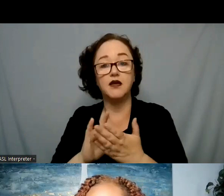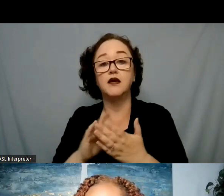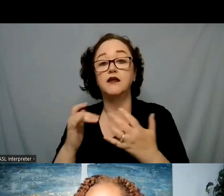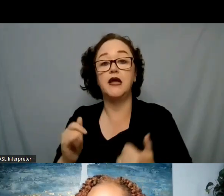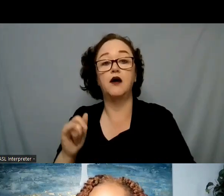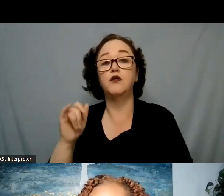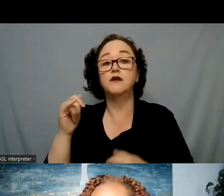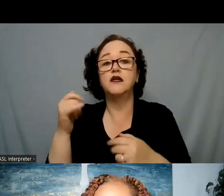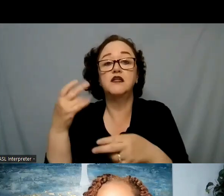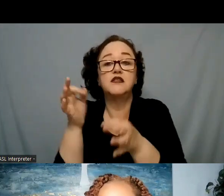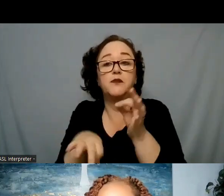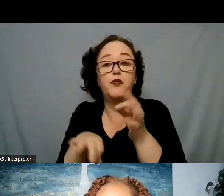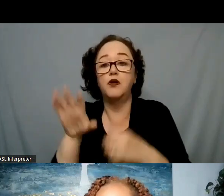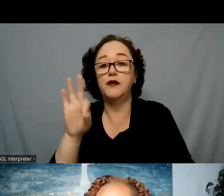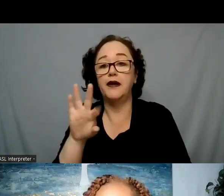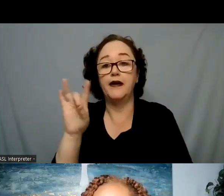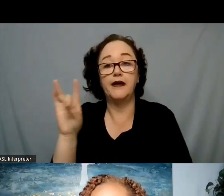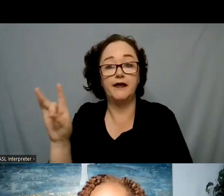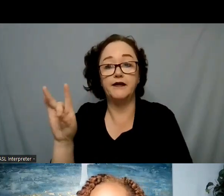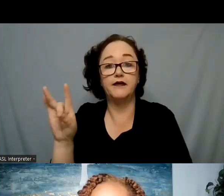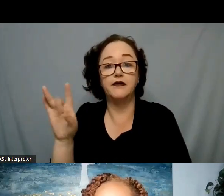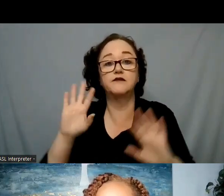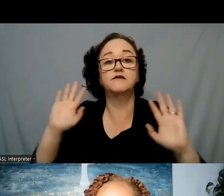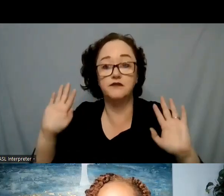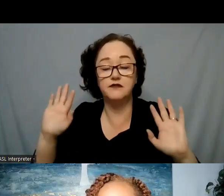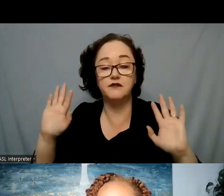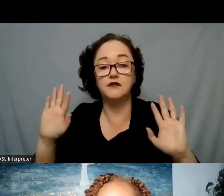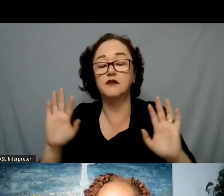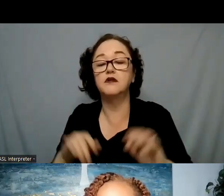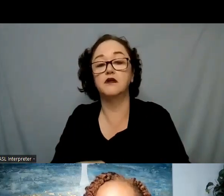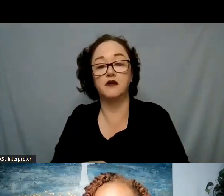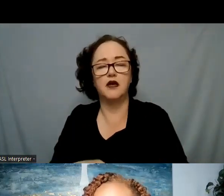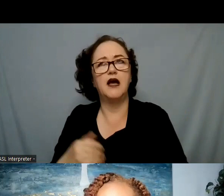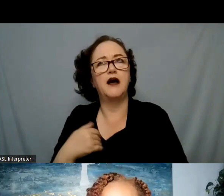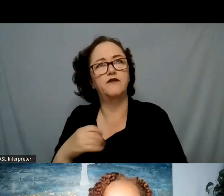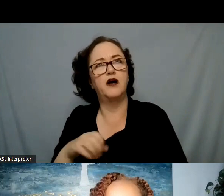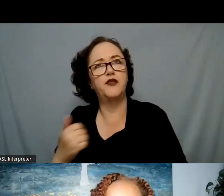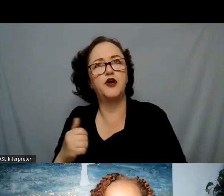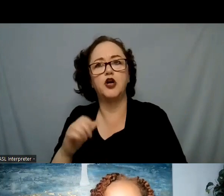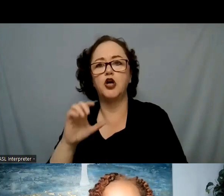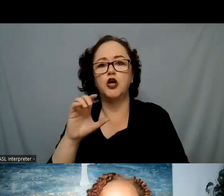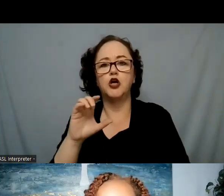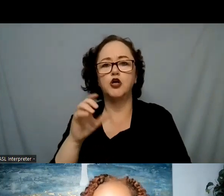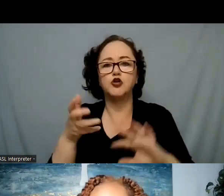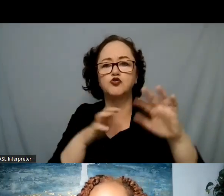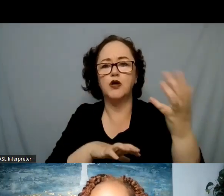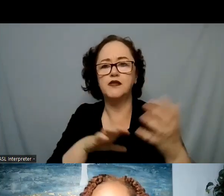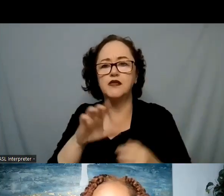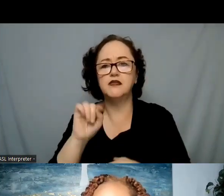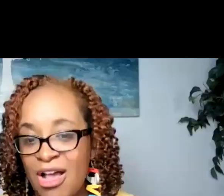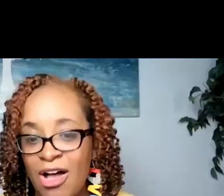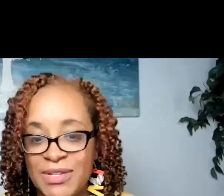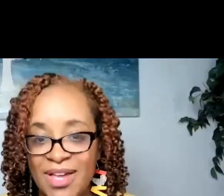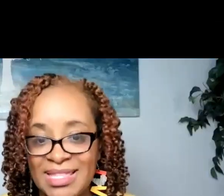somebody that is in crisis there are a few other there's crisis text lines and for teens